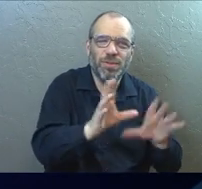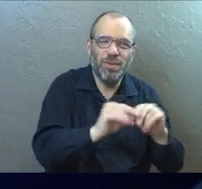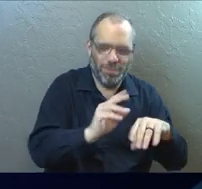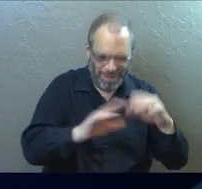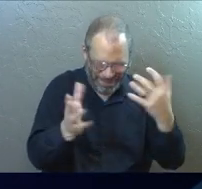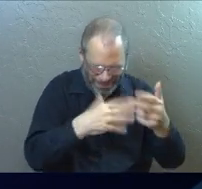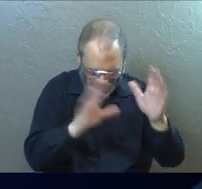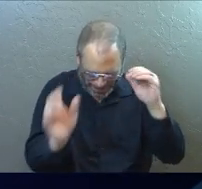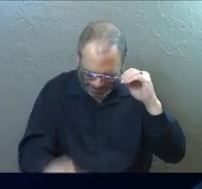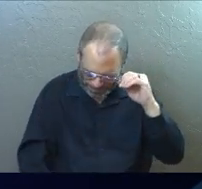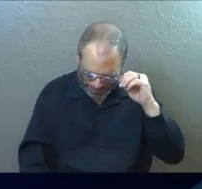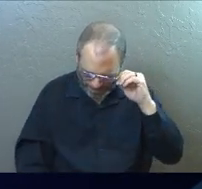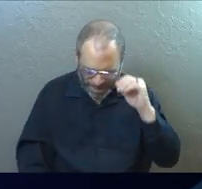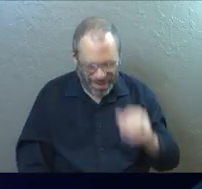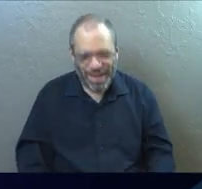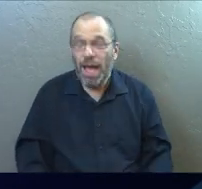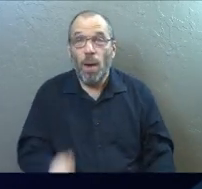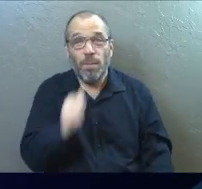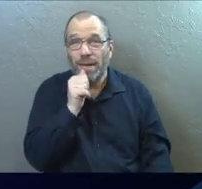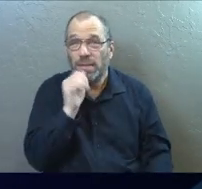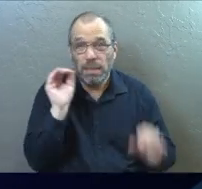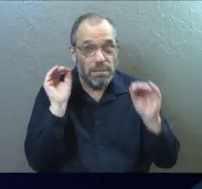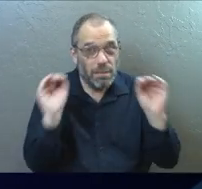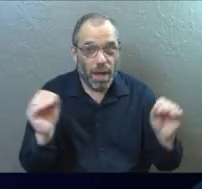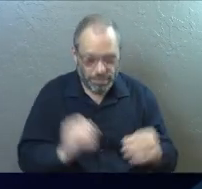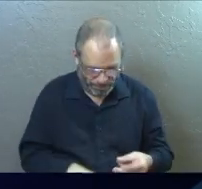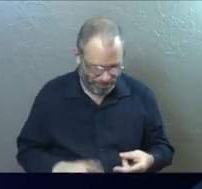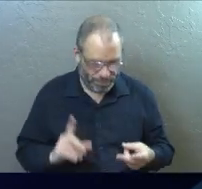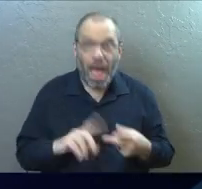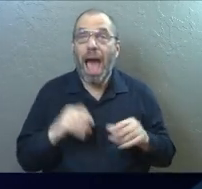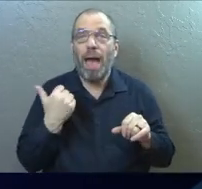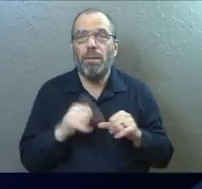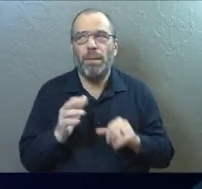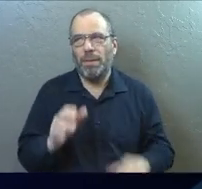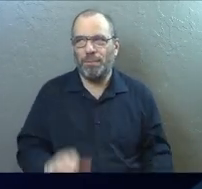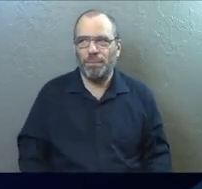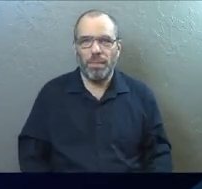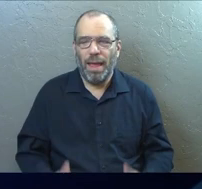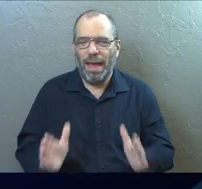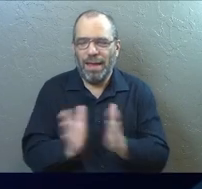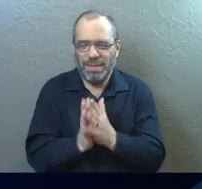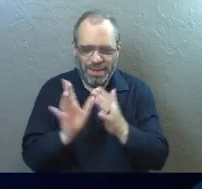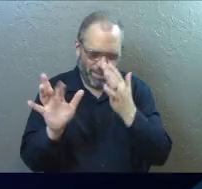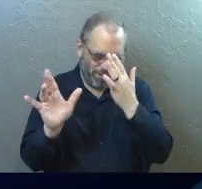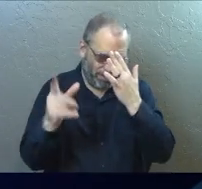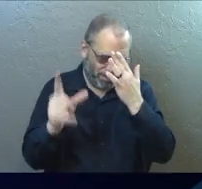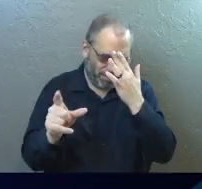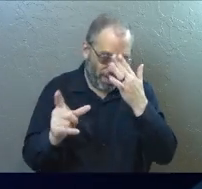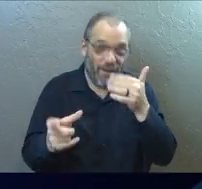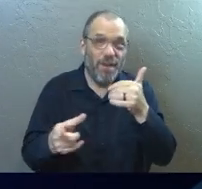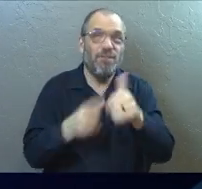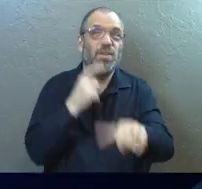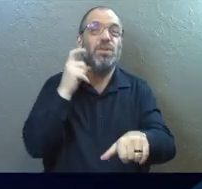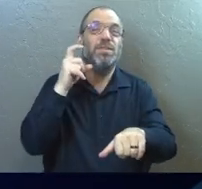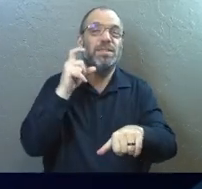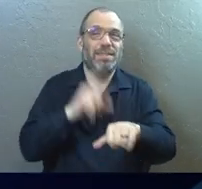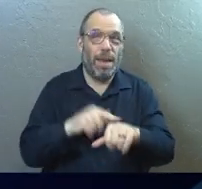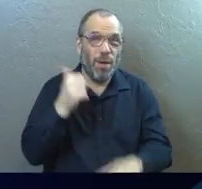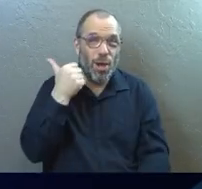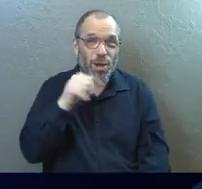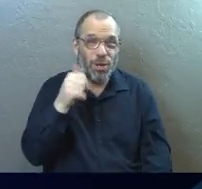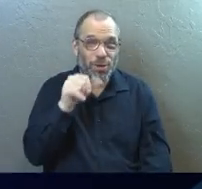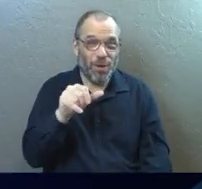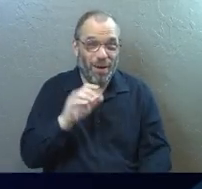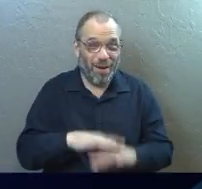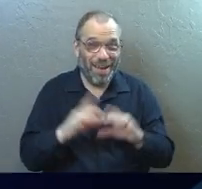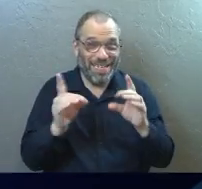you had no privacy. I remember asking, um, for the very first time, a girl